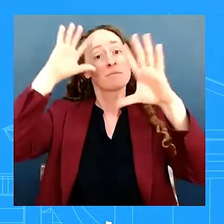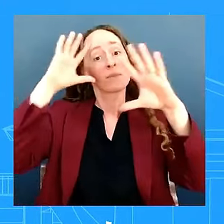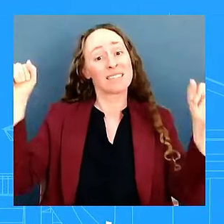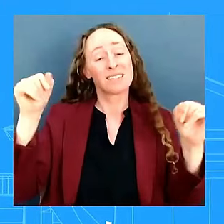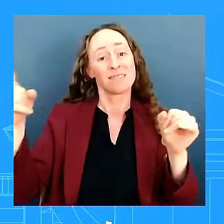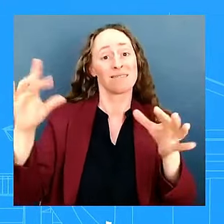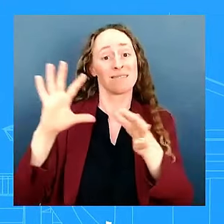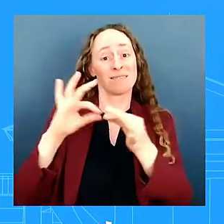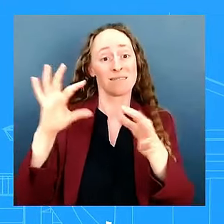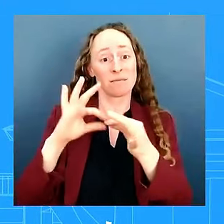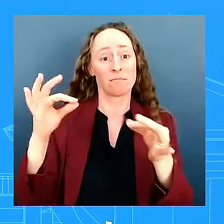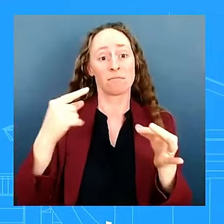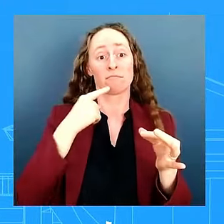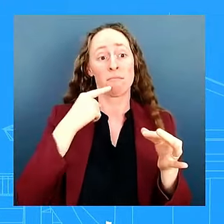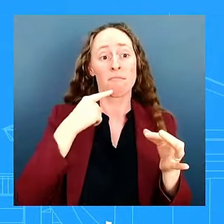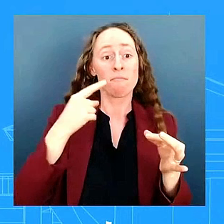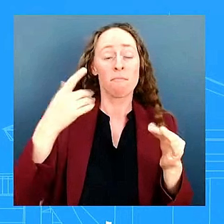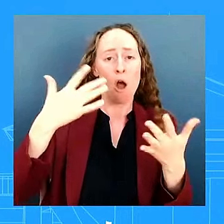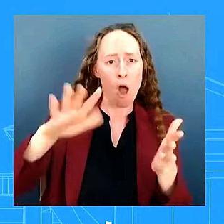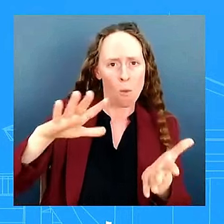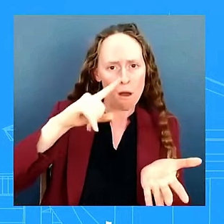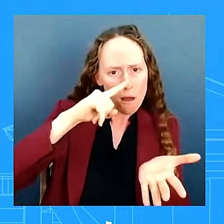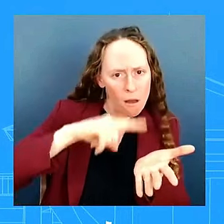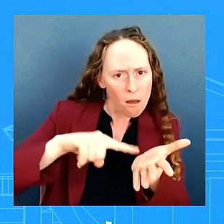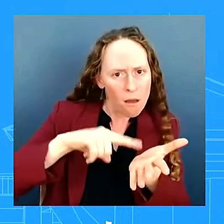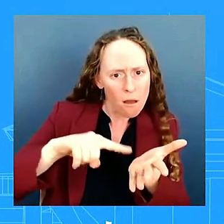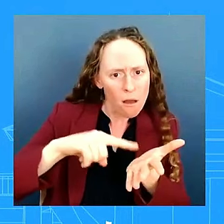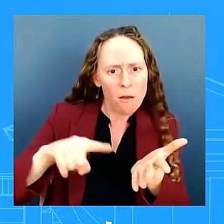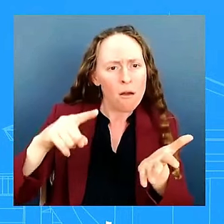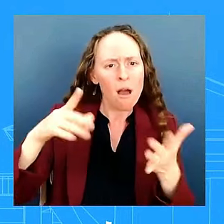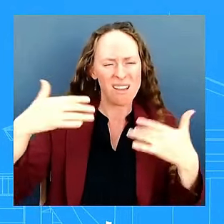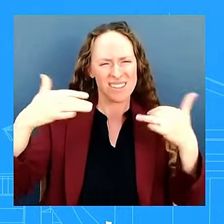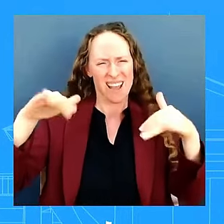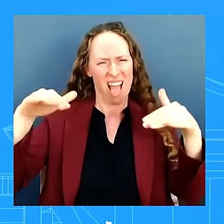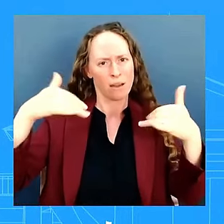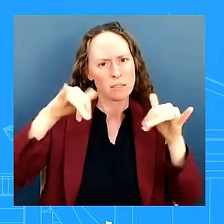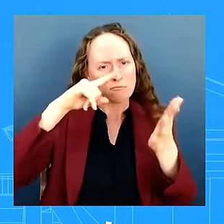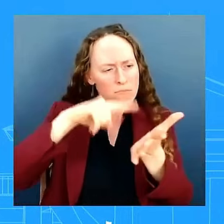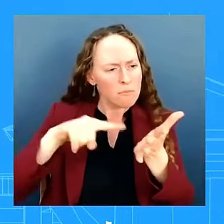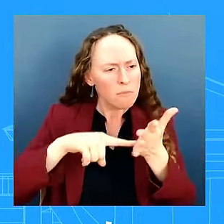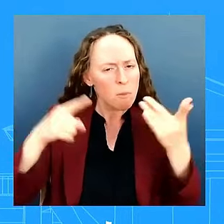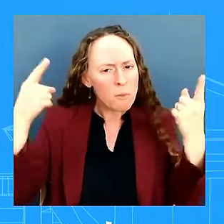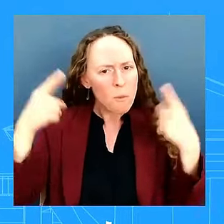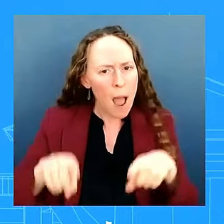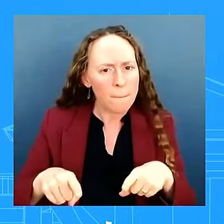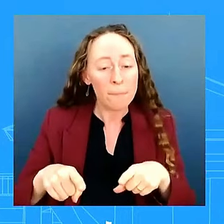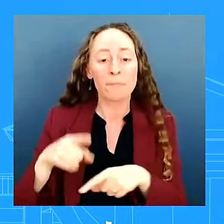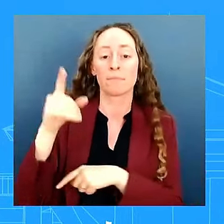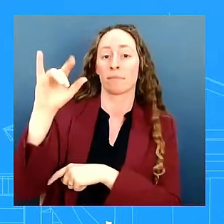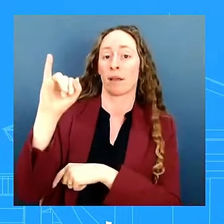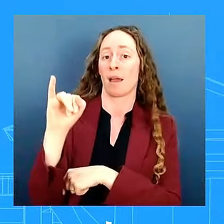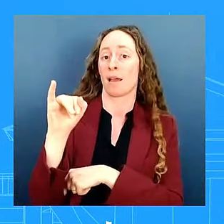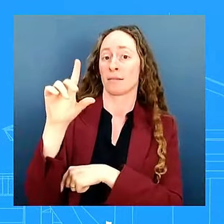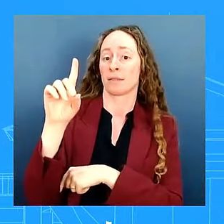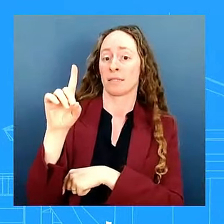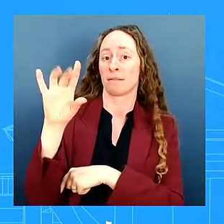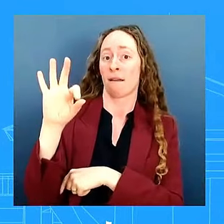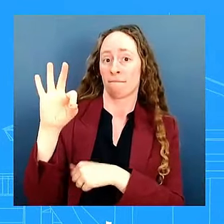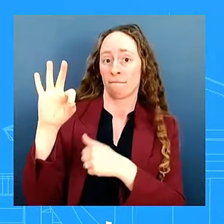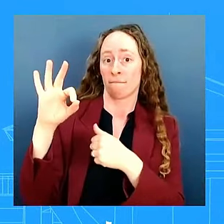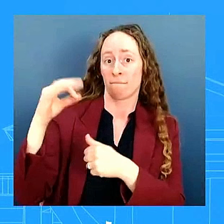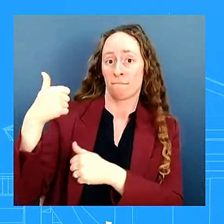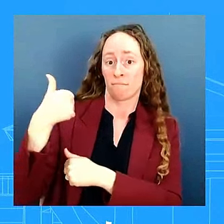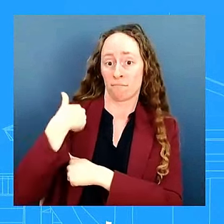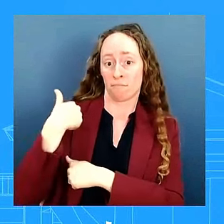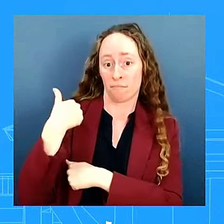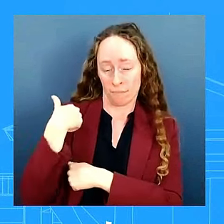findings that were released by idf and it was also briefed they also briefed the u.s government on this uh